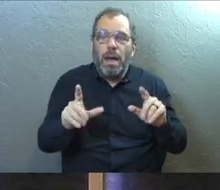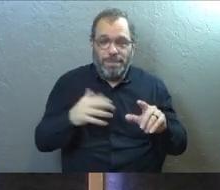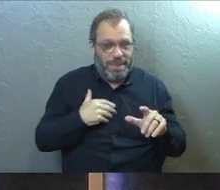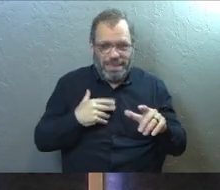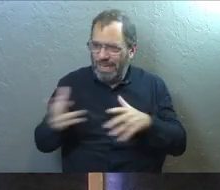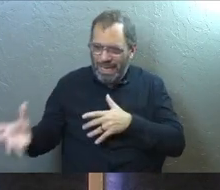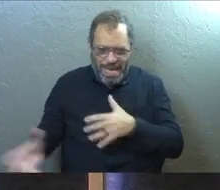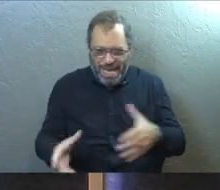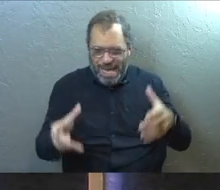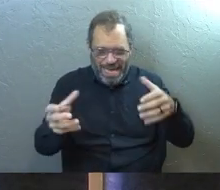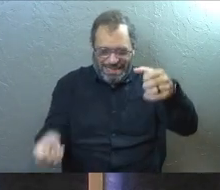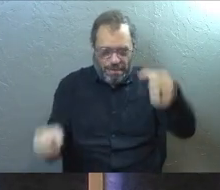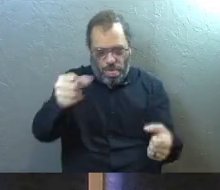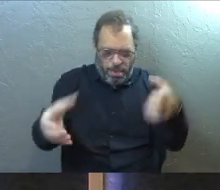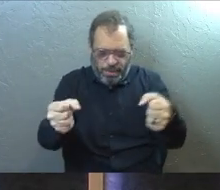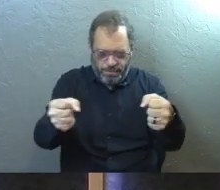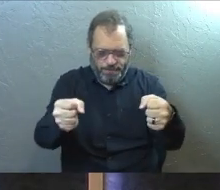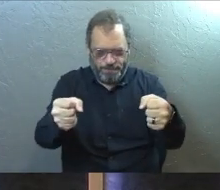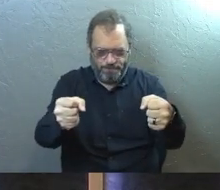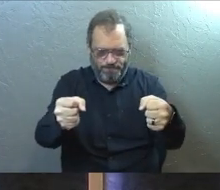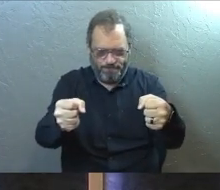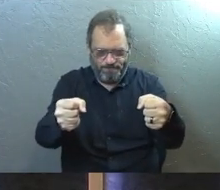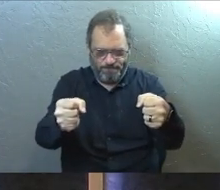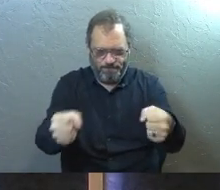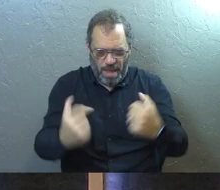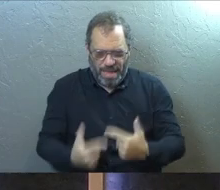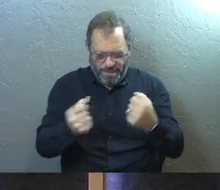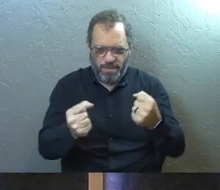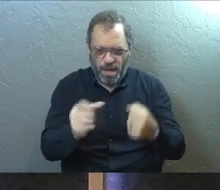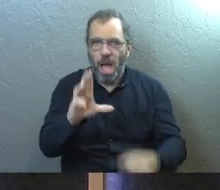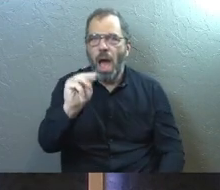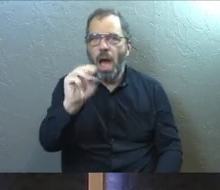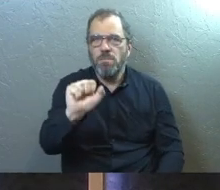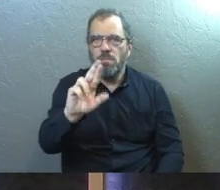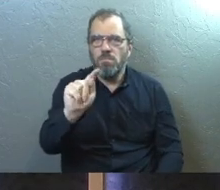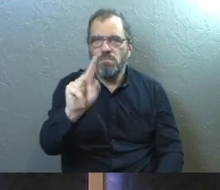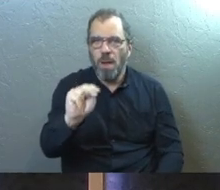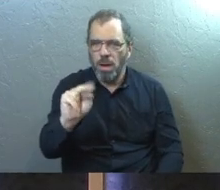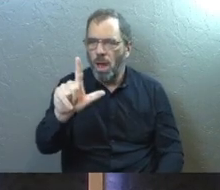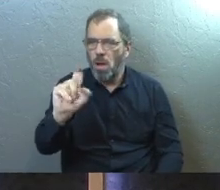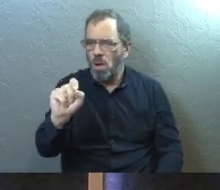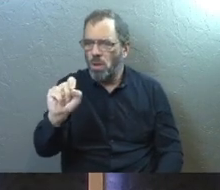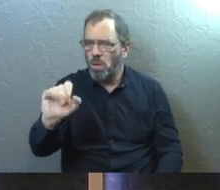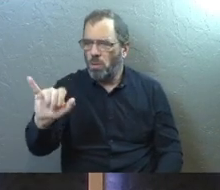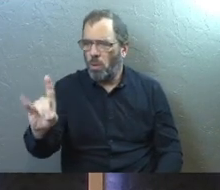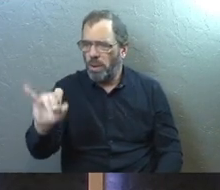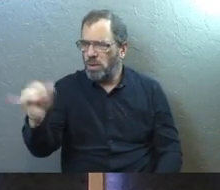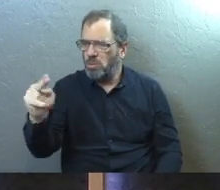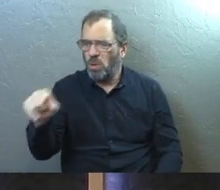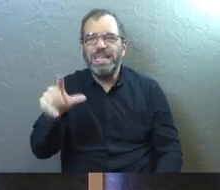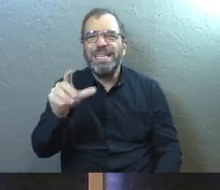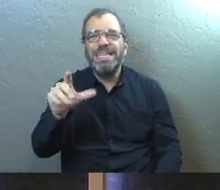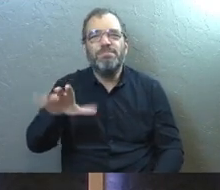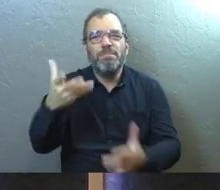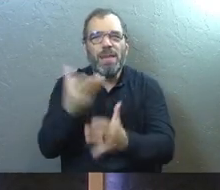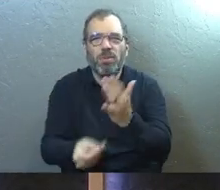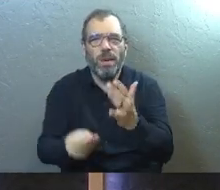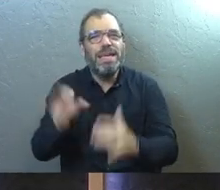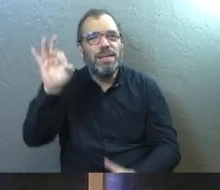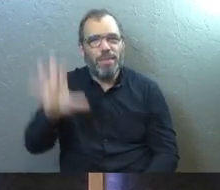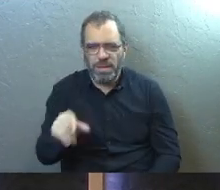the steering wheel again. And maybe Martin Lloyd-Jones, who's an old pastor, he's passed away, but he, he, uh,